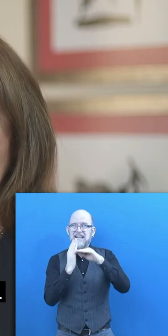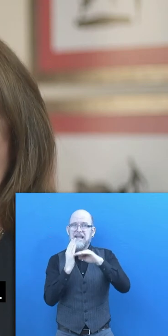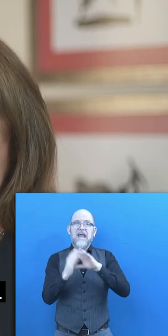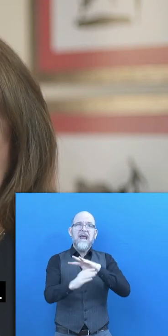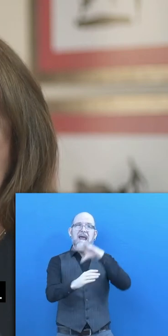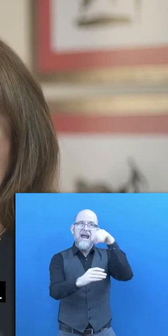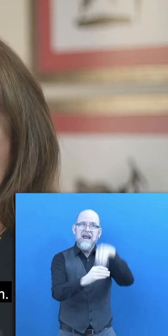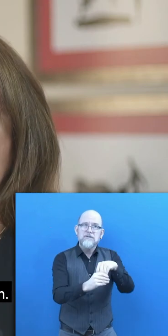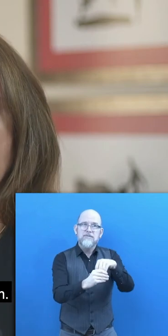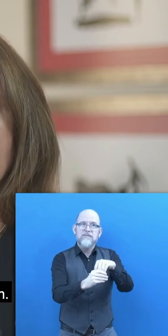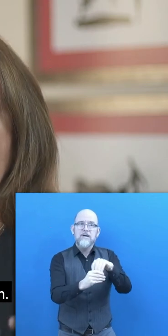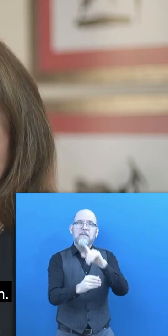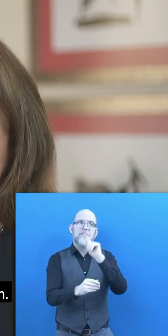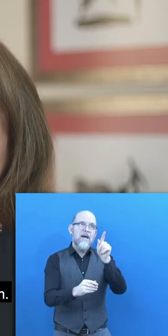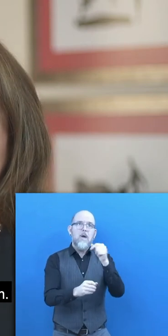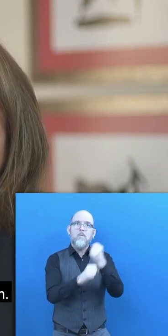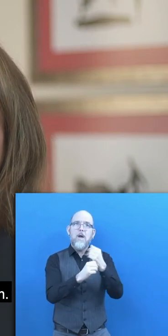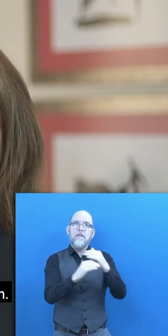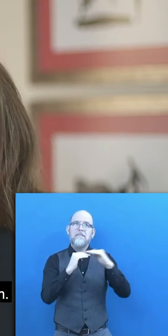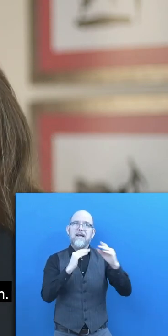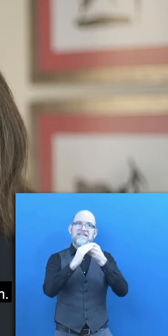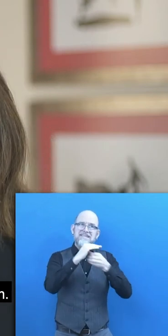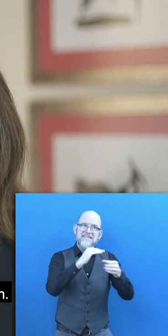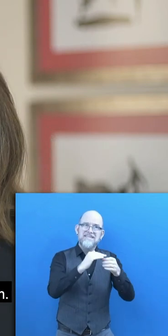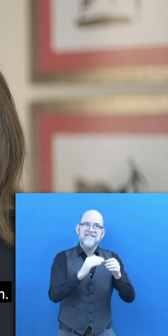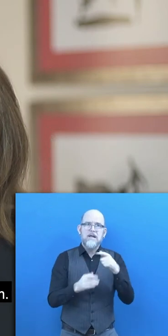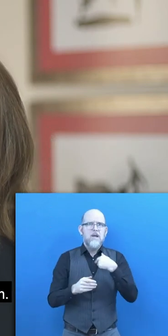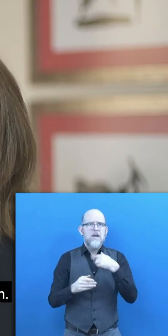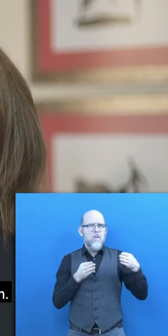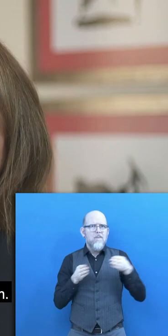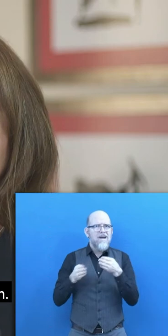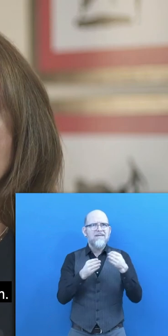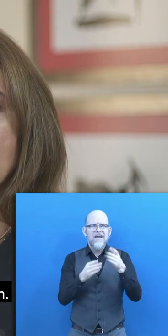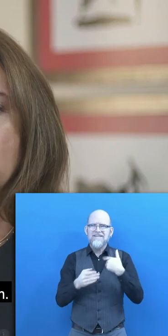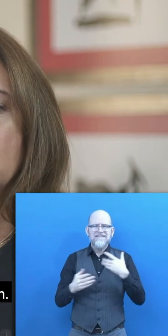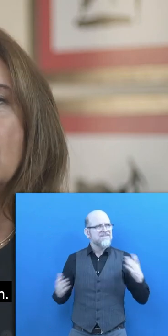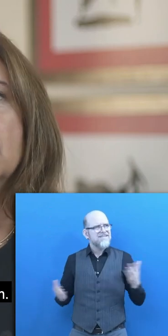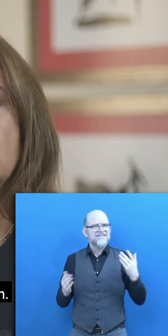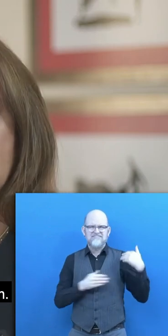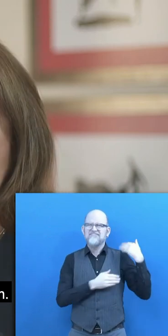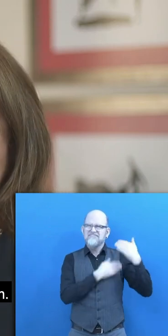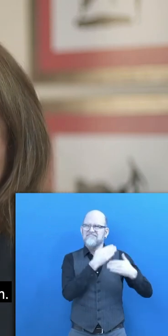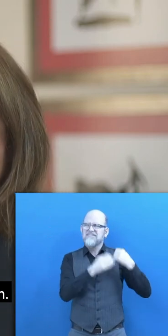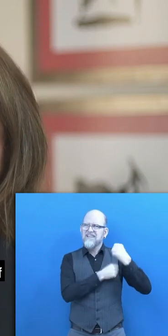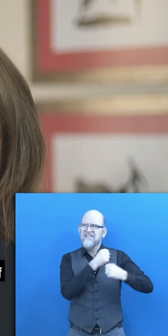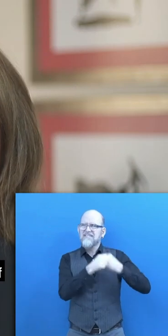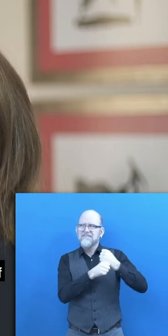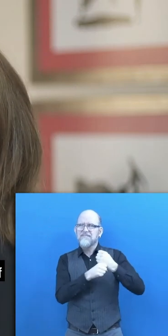employment. It is a task that we continue developing with enthusiasm and dedication.